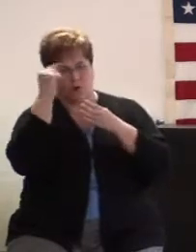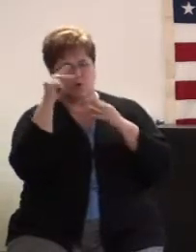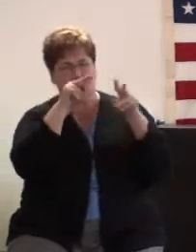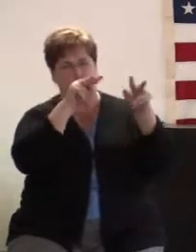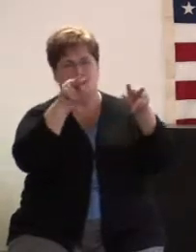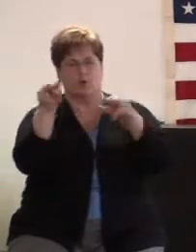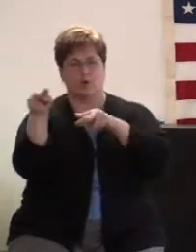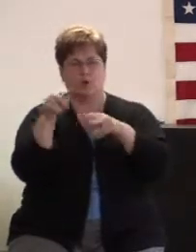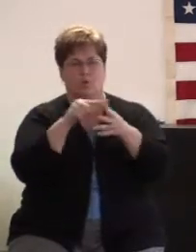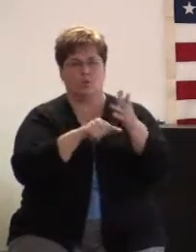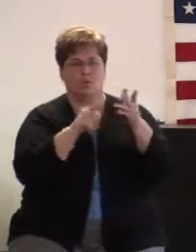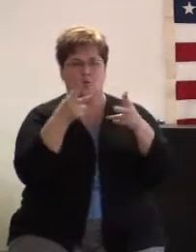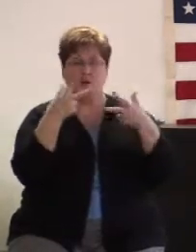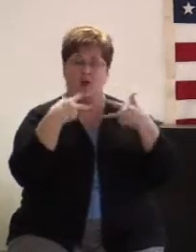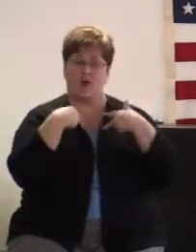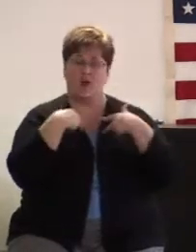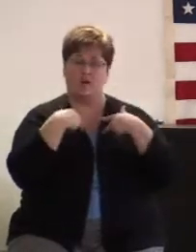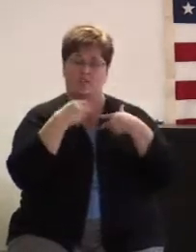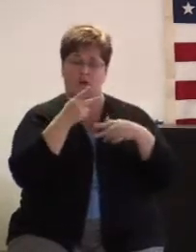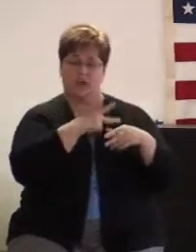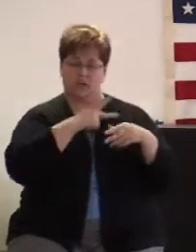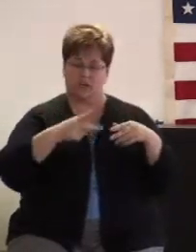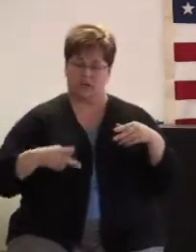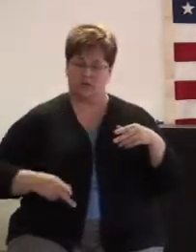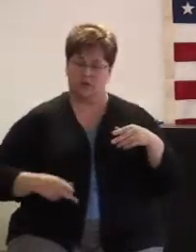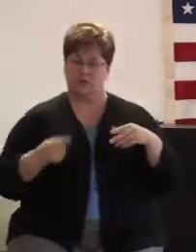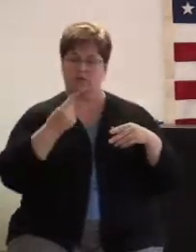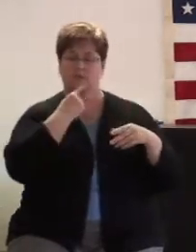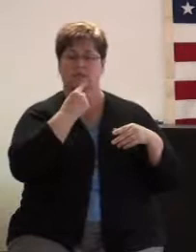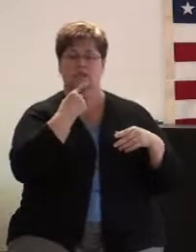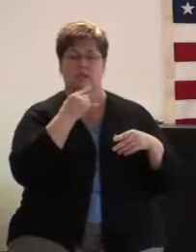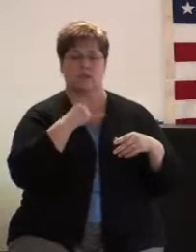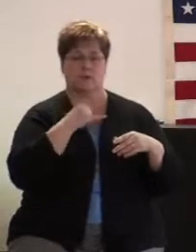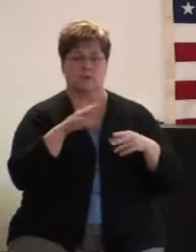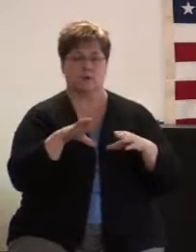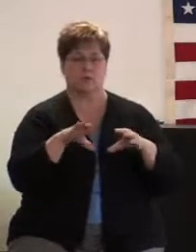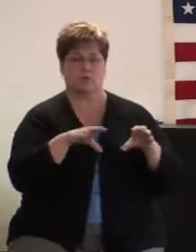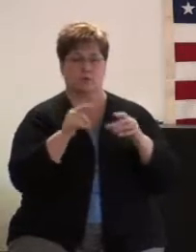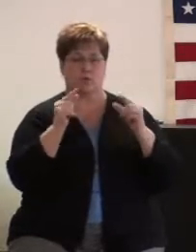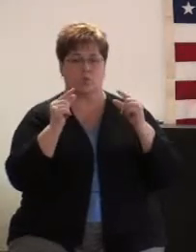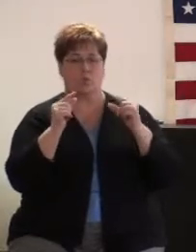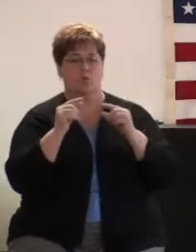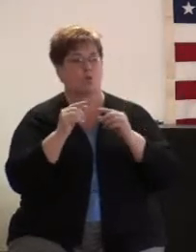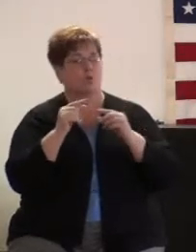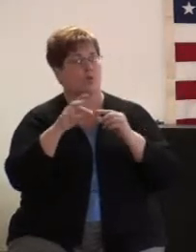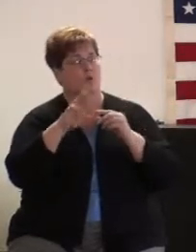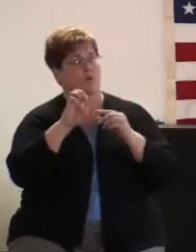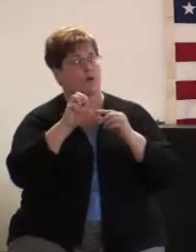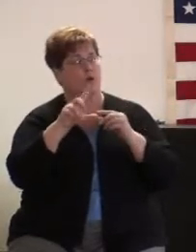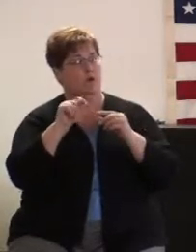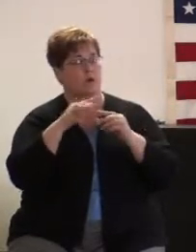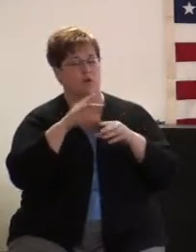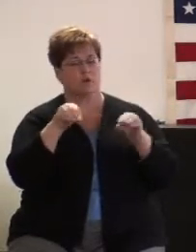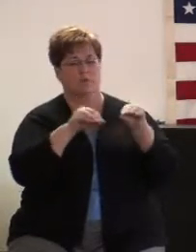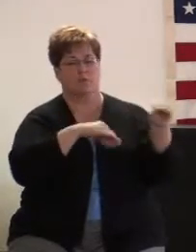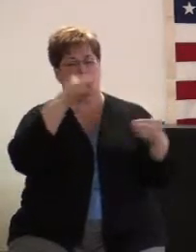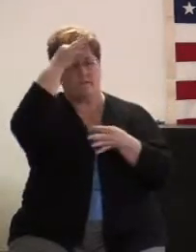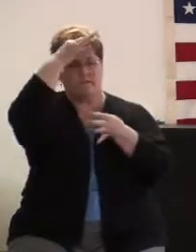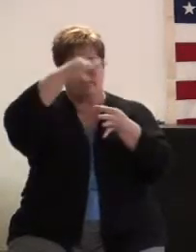you look at what you got and kingdom says I'm going to do great and you move in faith in kingdom.